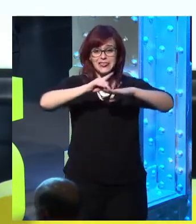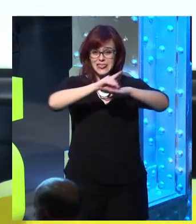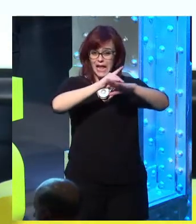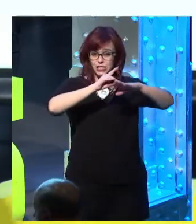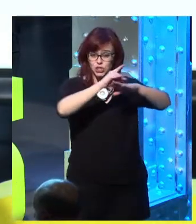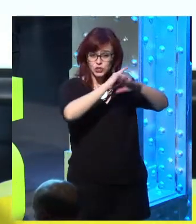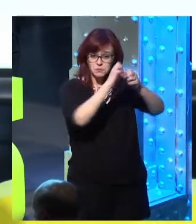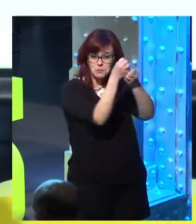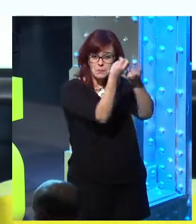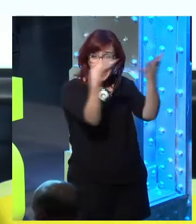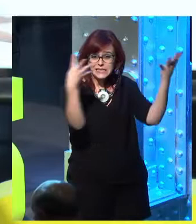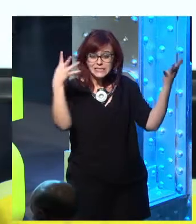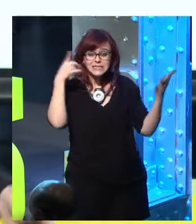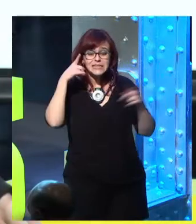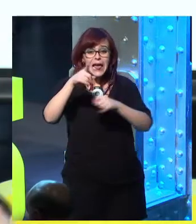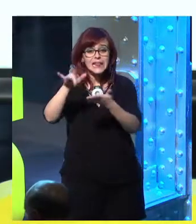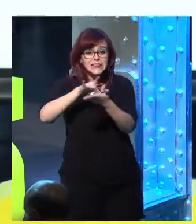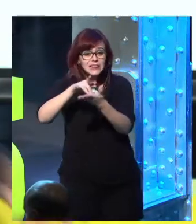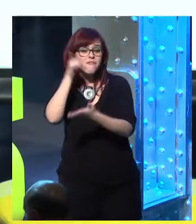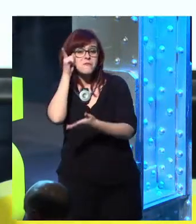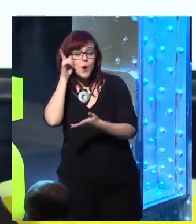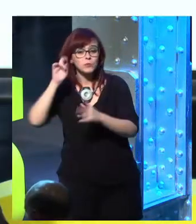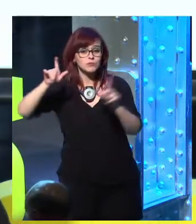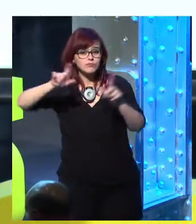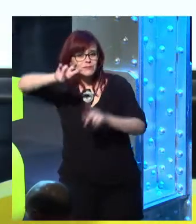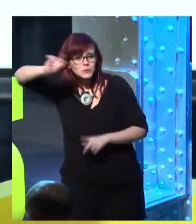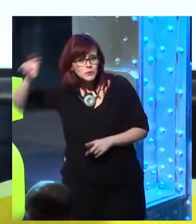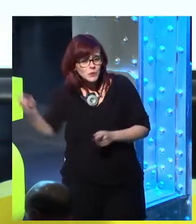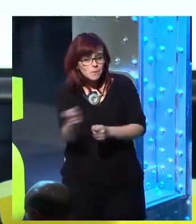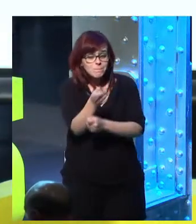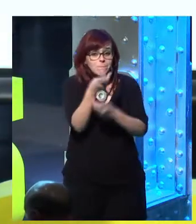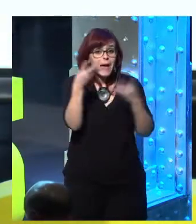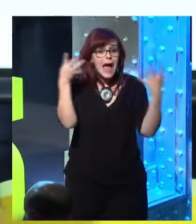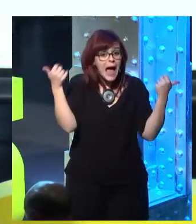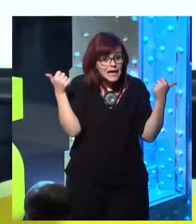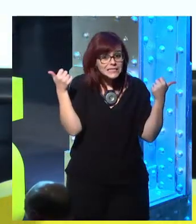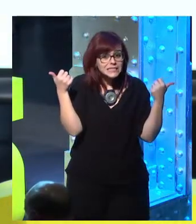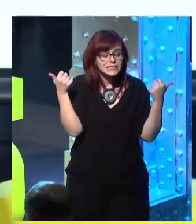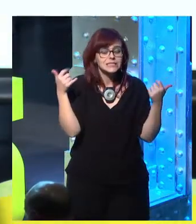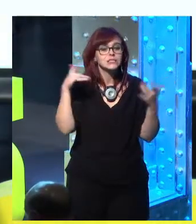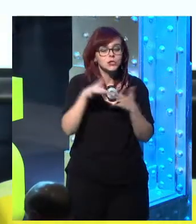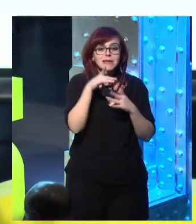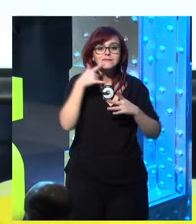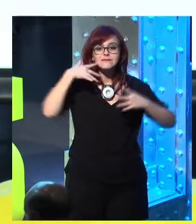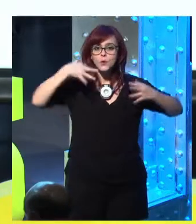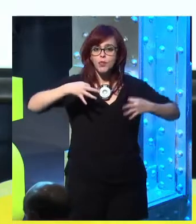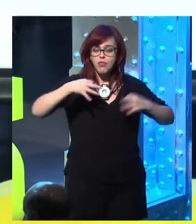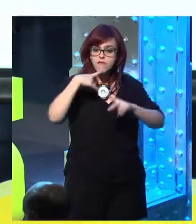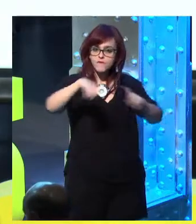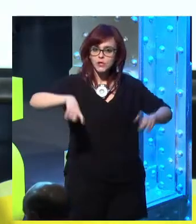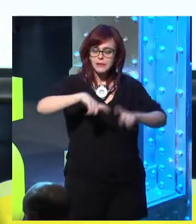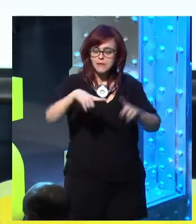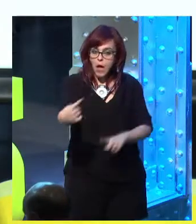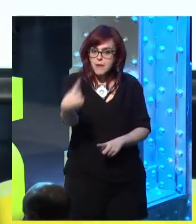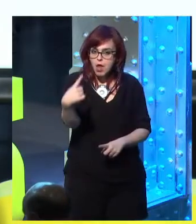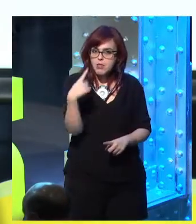You access one part, and you get everybody's data, 500 million Yahoo accounts. No big deal. But if we had the opposite way,